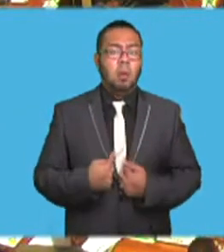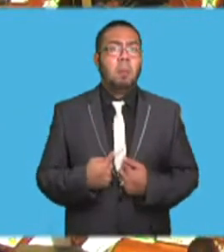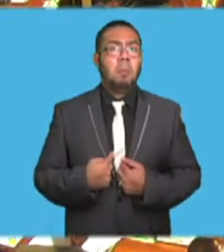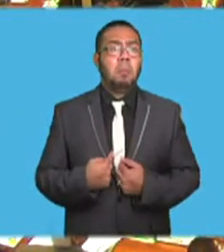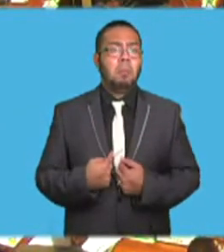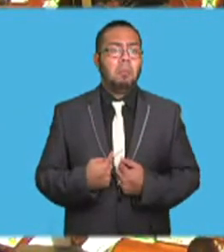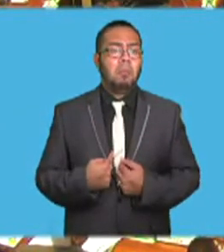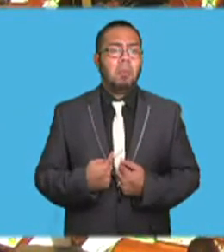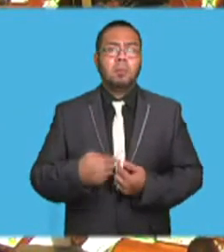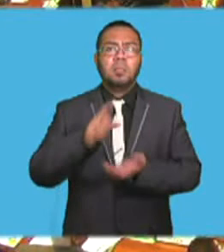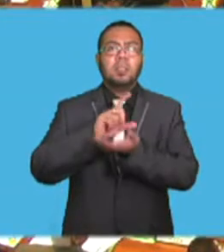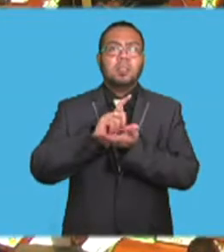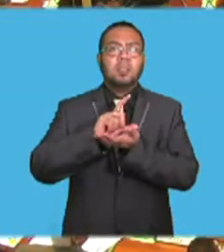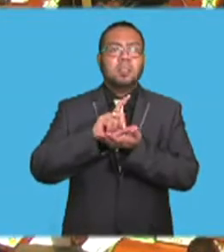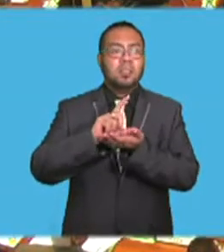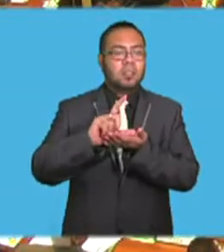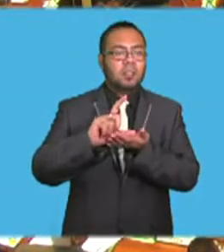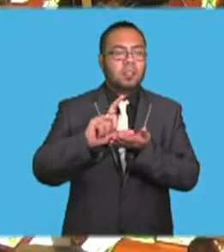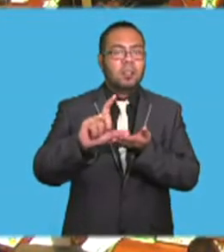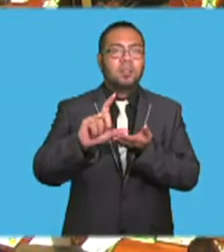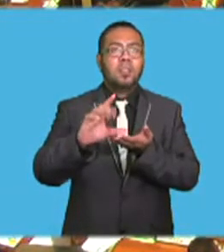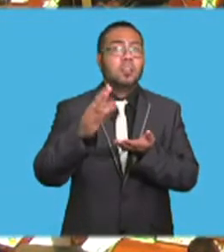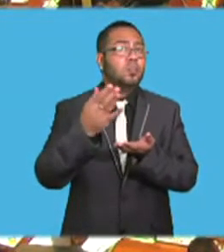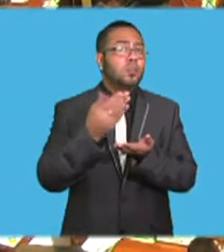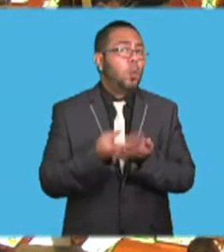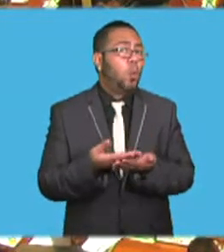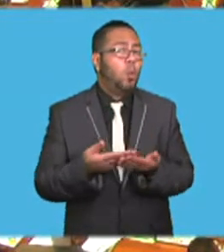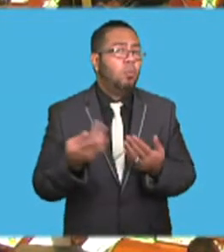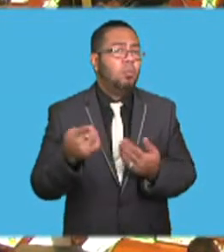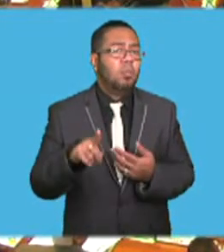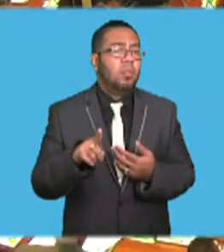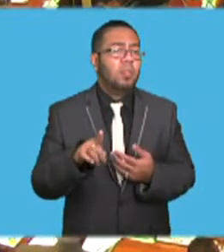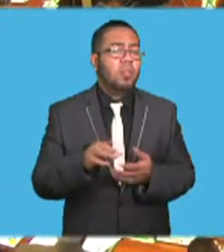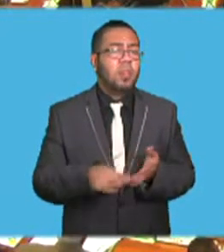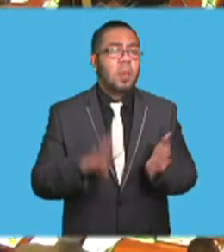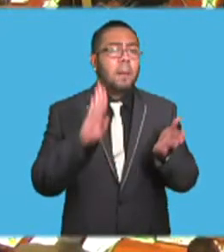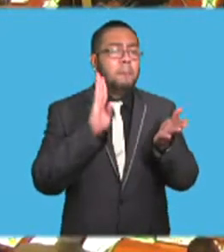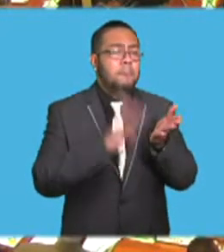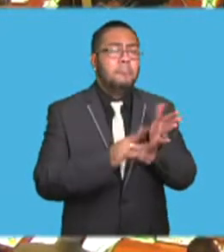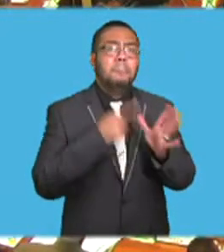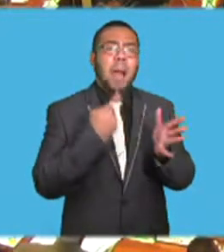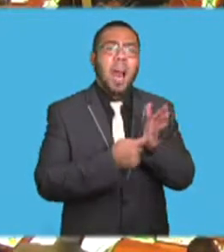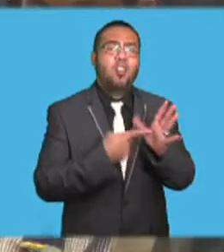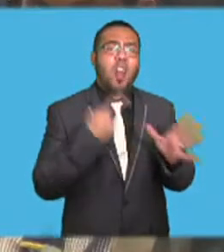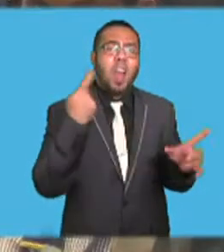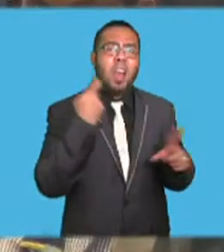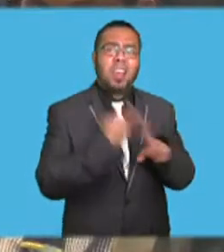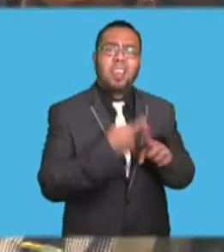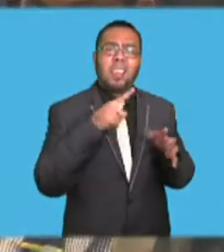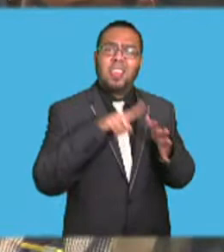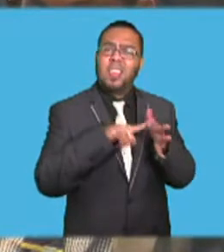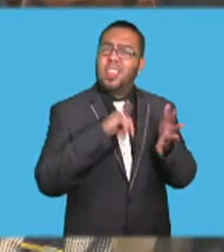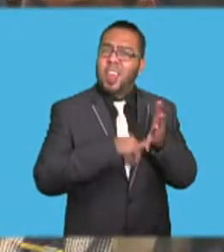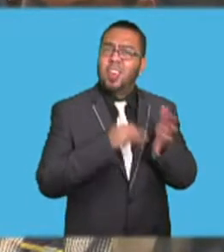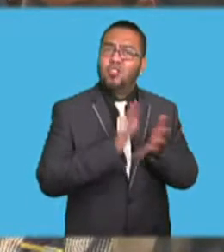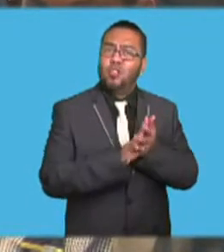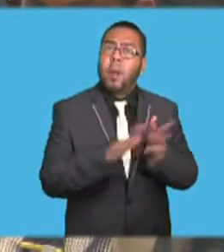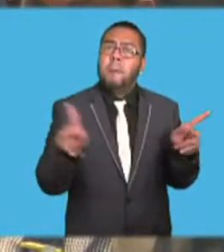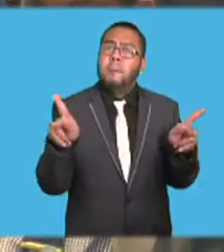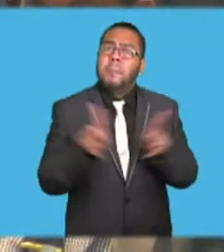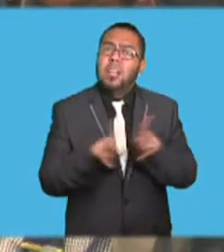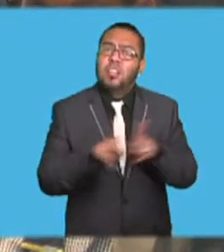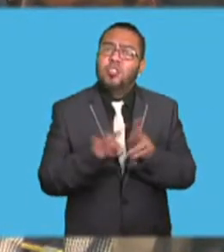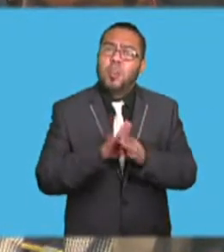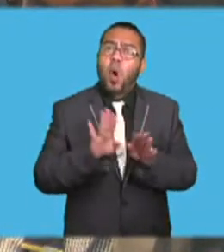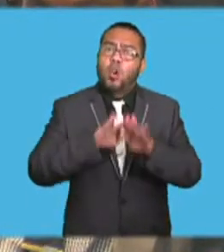A clarification on the Marquesh for Global Climate Action, or is